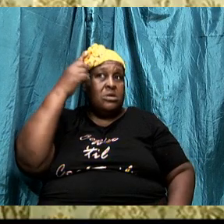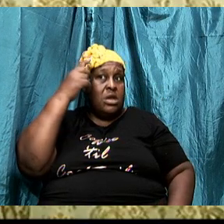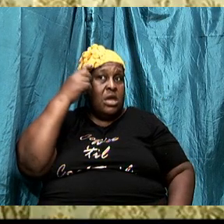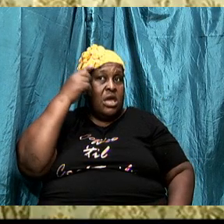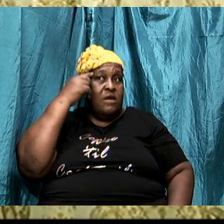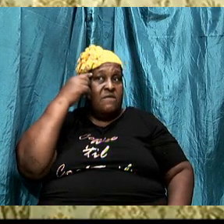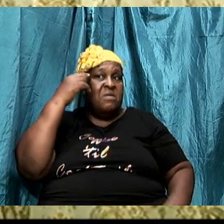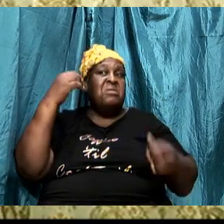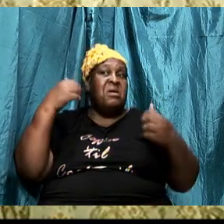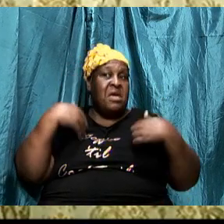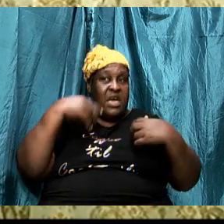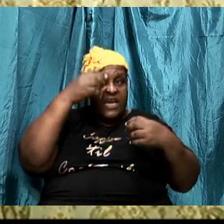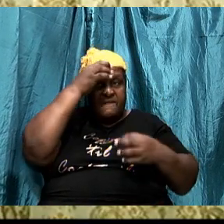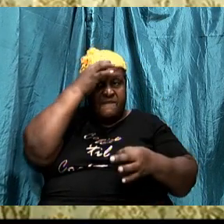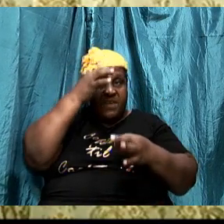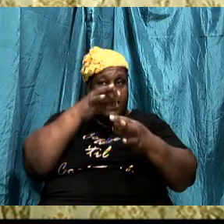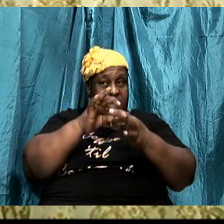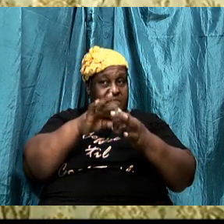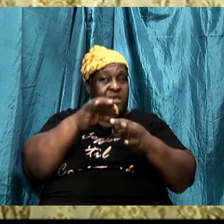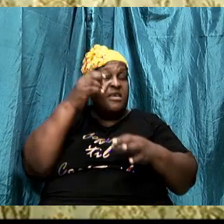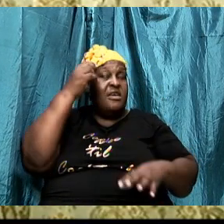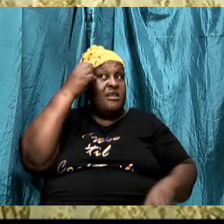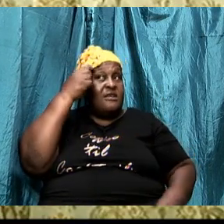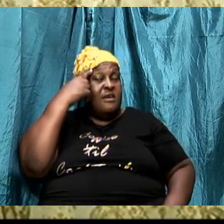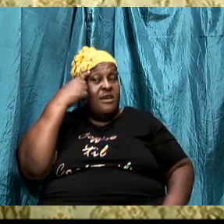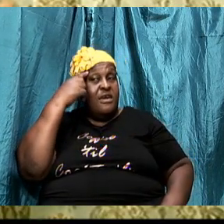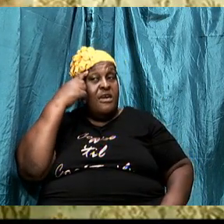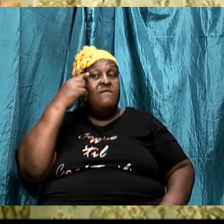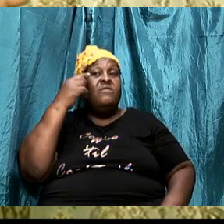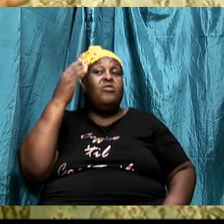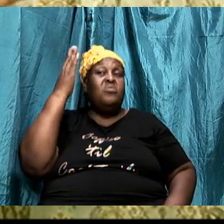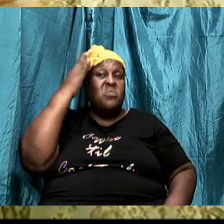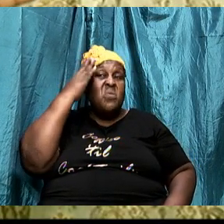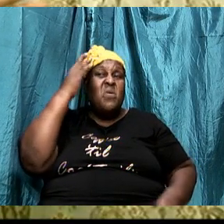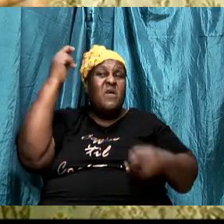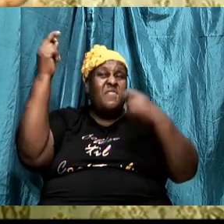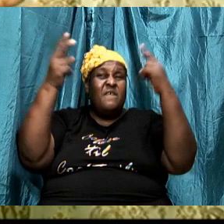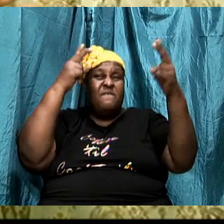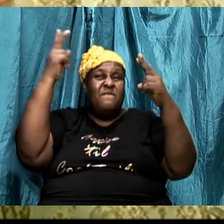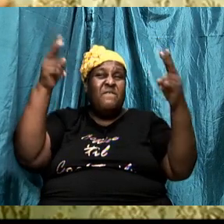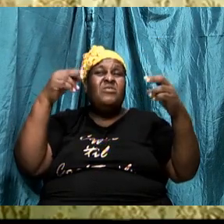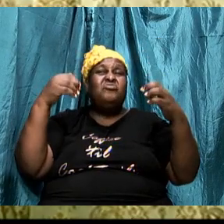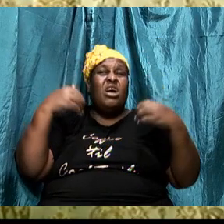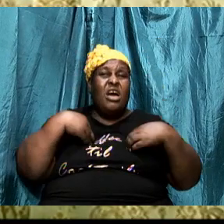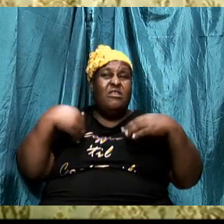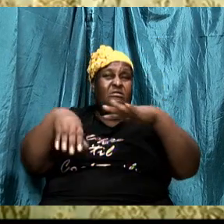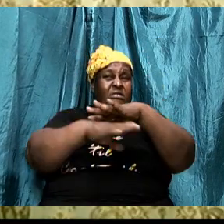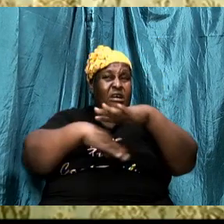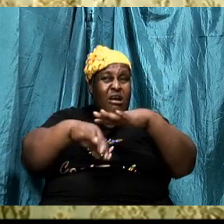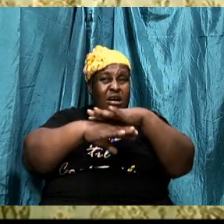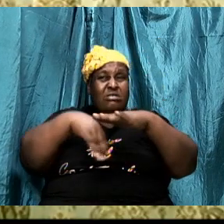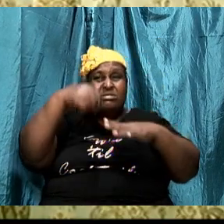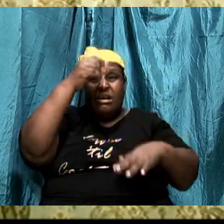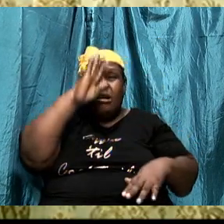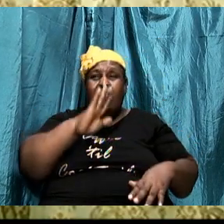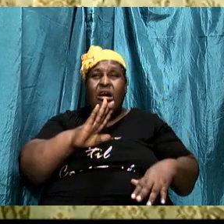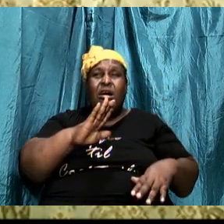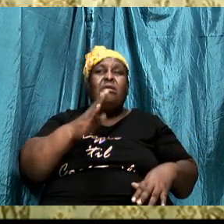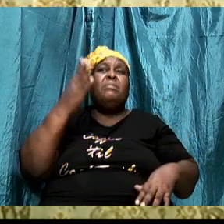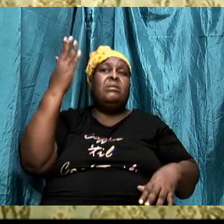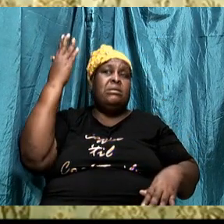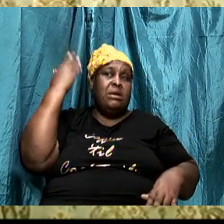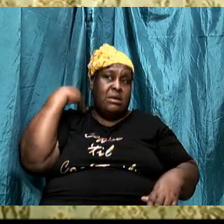had faith. David knew the victories that he had under God. And he was saying, the